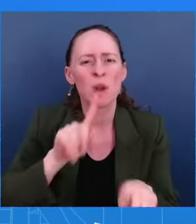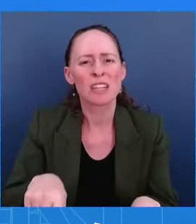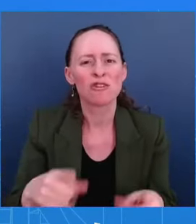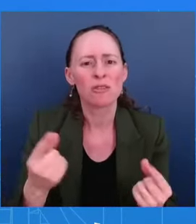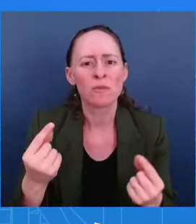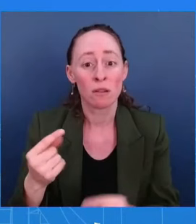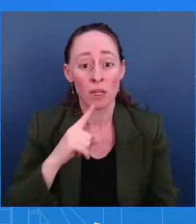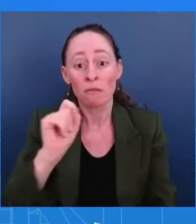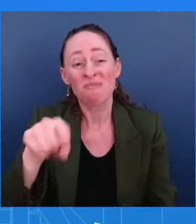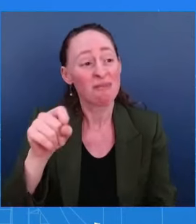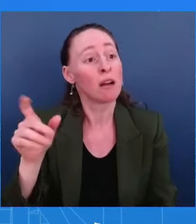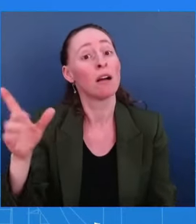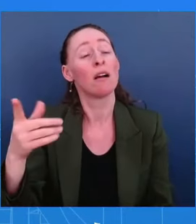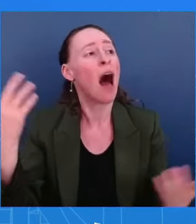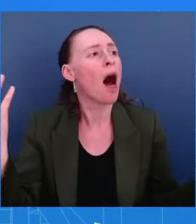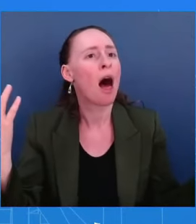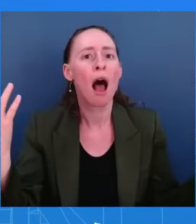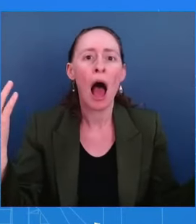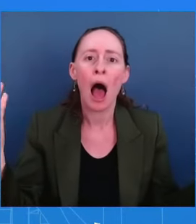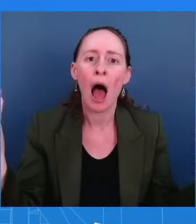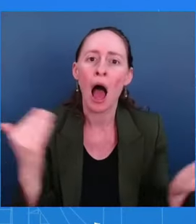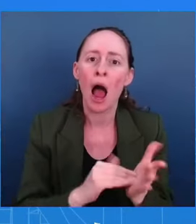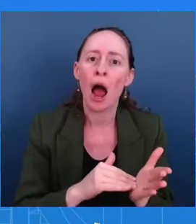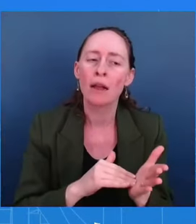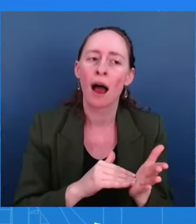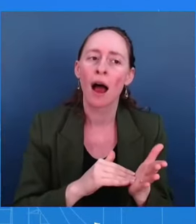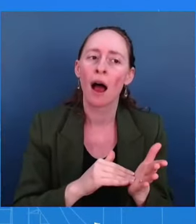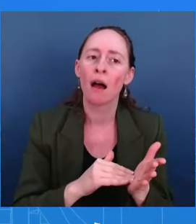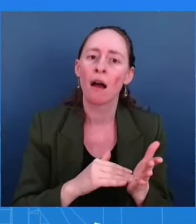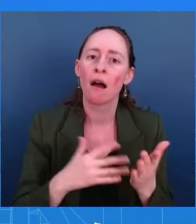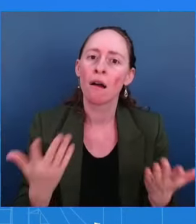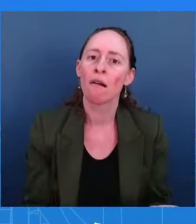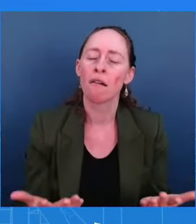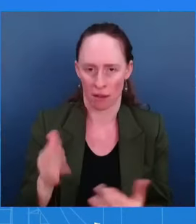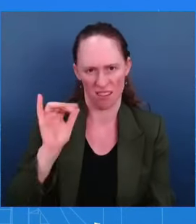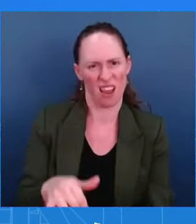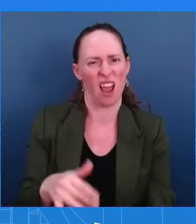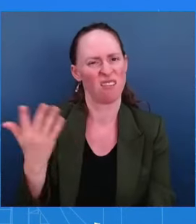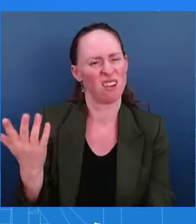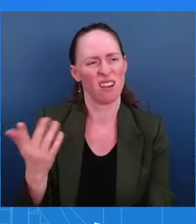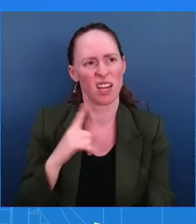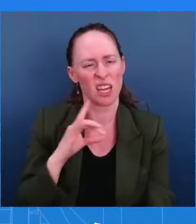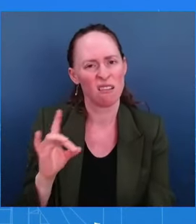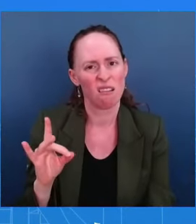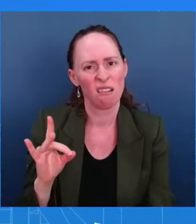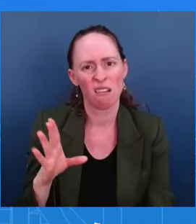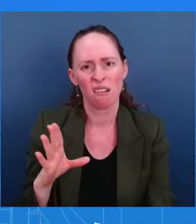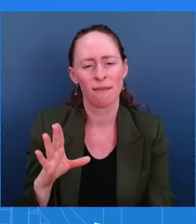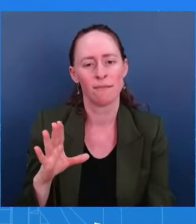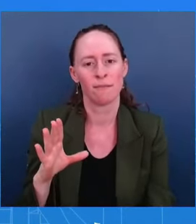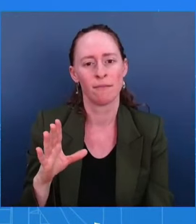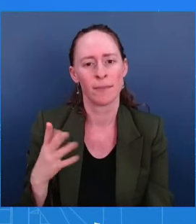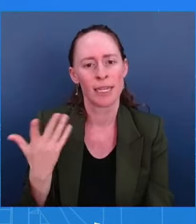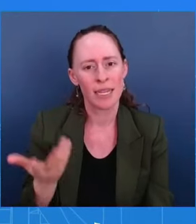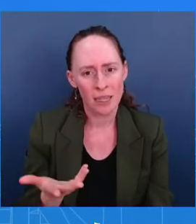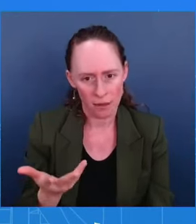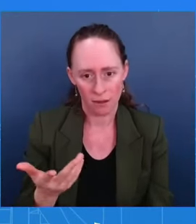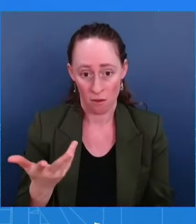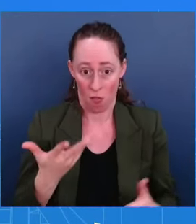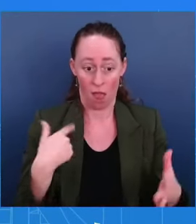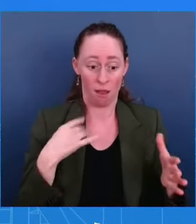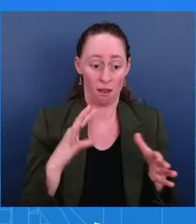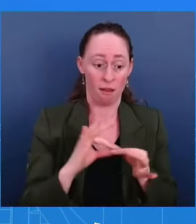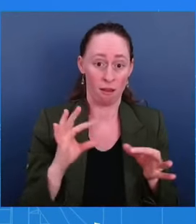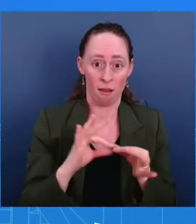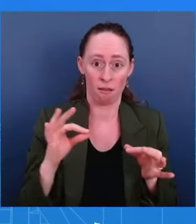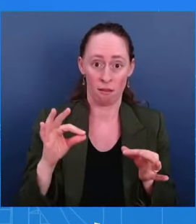It's devastating. It is... You heard me say this, and I think it's in the President's statement as well. It is in the President's statement in that